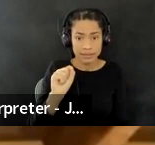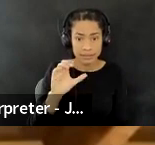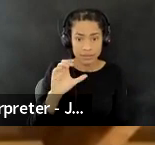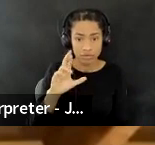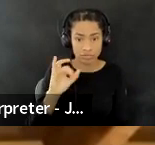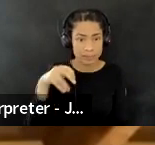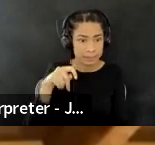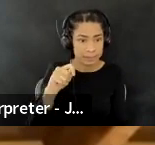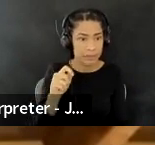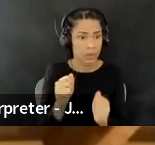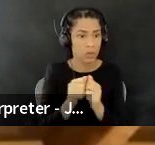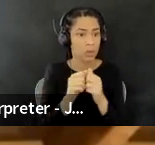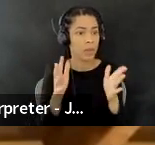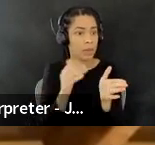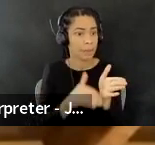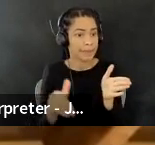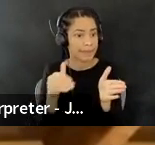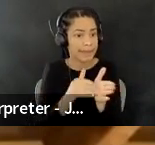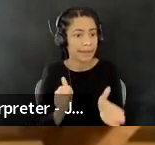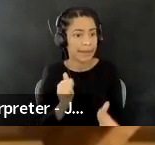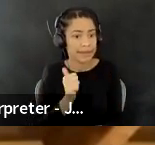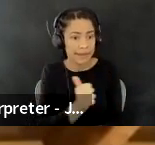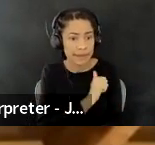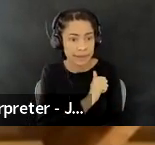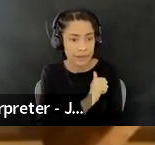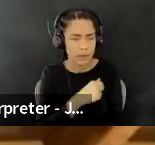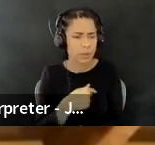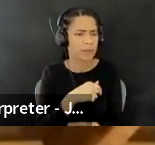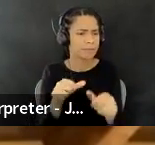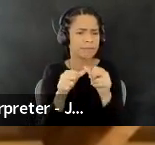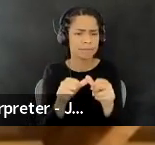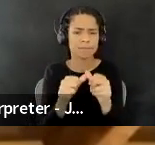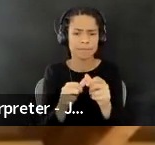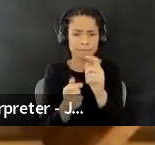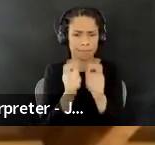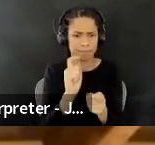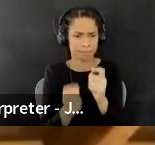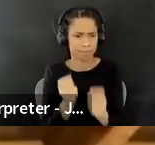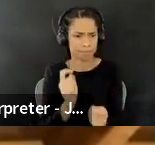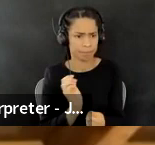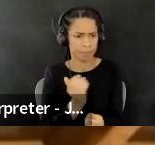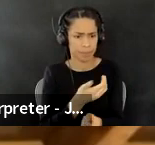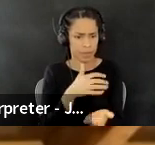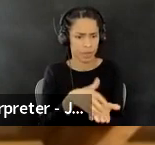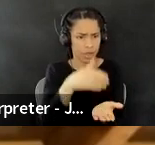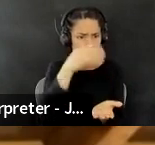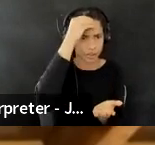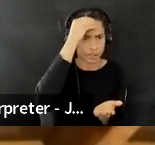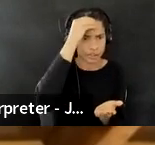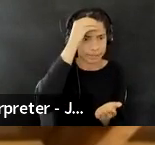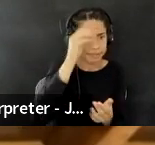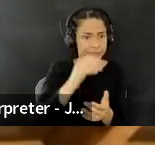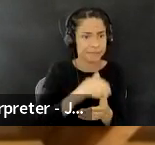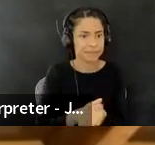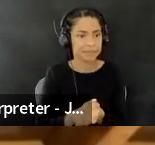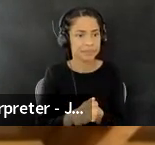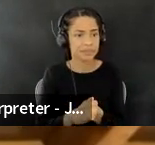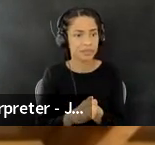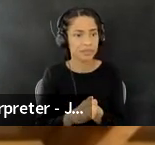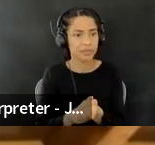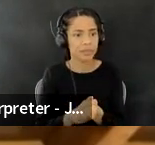ourselves are constantly adjusting through the learnings that we're having. And it felt, um, so